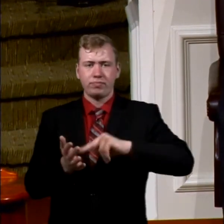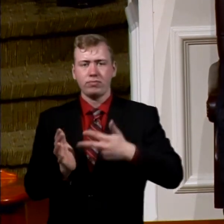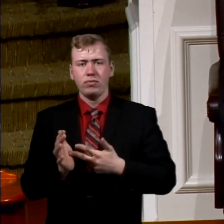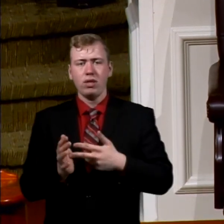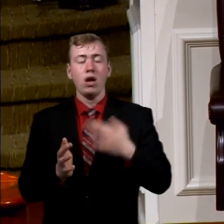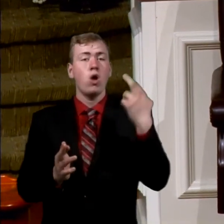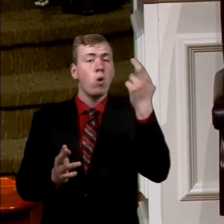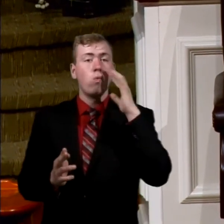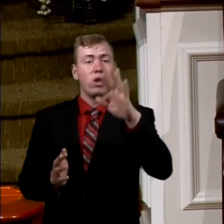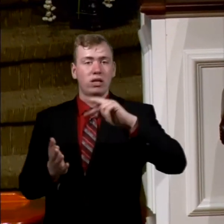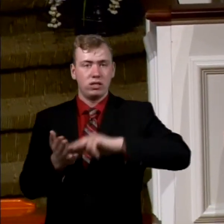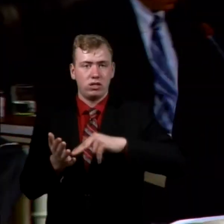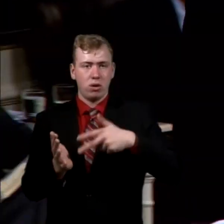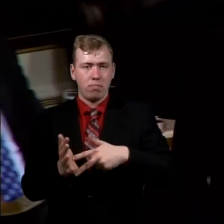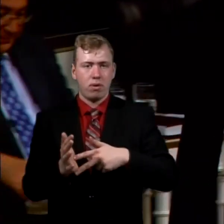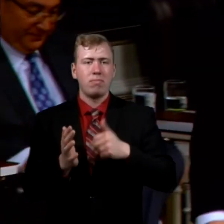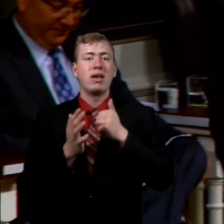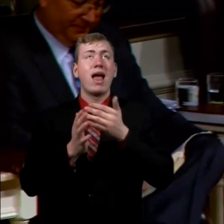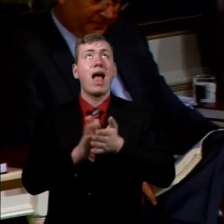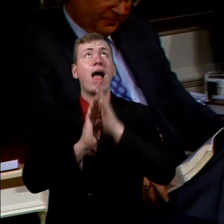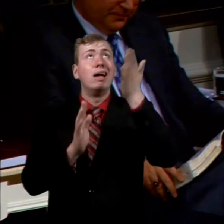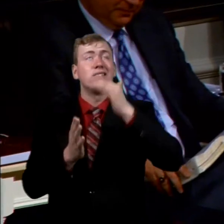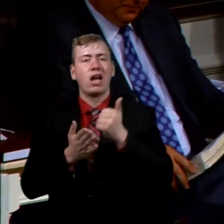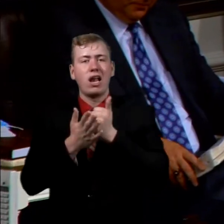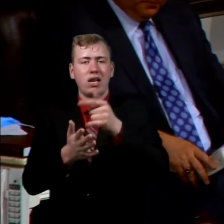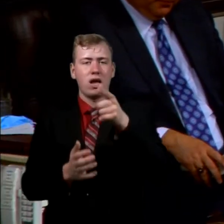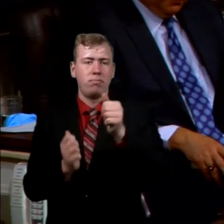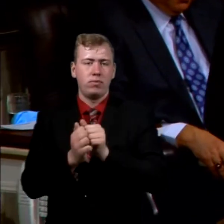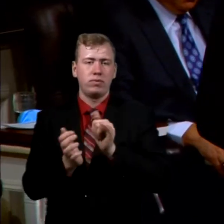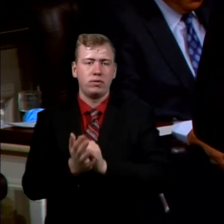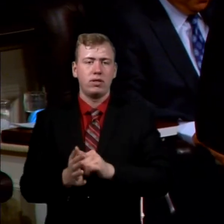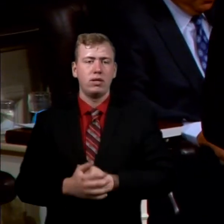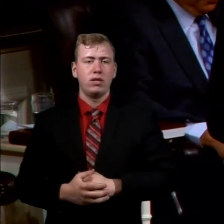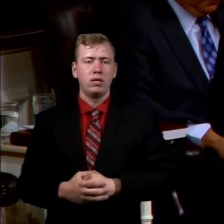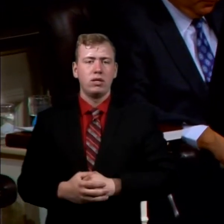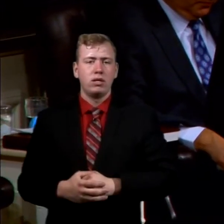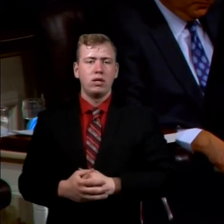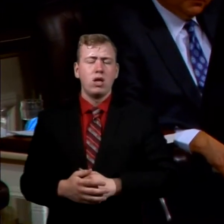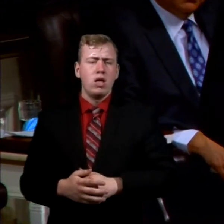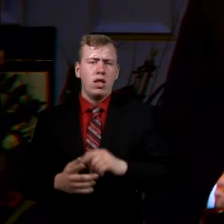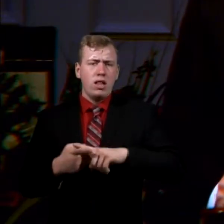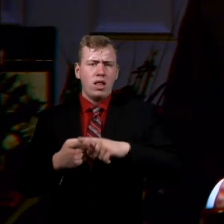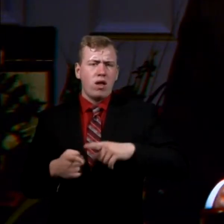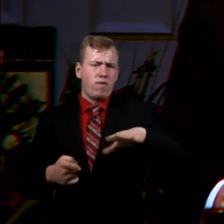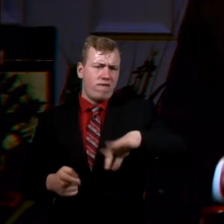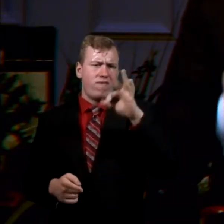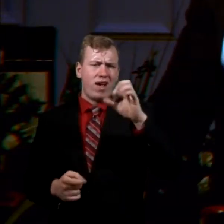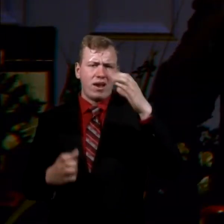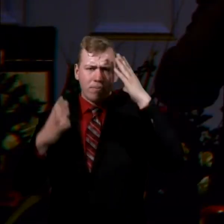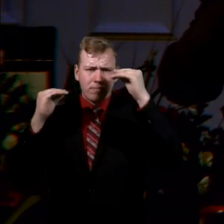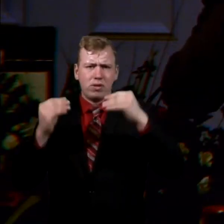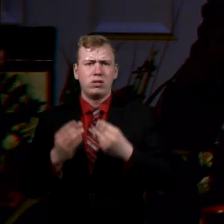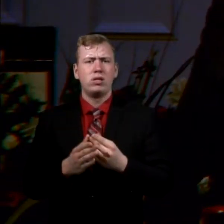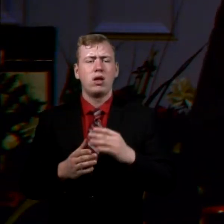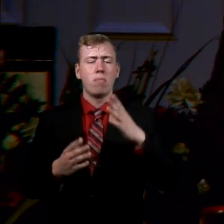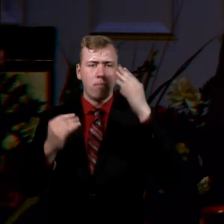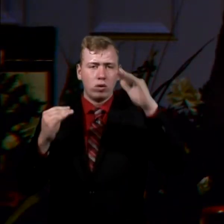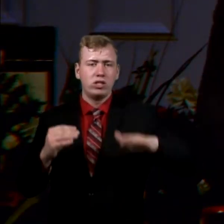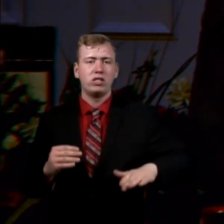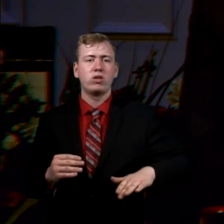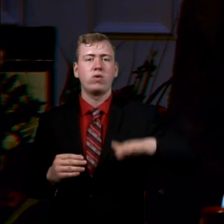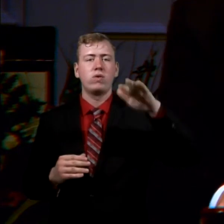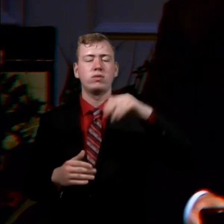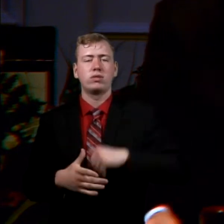Realize your purpose and ask God to help you with that. But then we find that Moses grows up. That's where our reading started. Let's look at chapter 2 and verse number